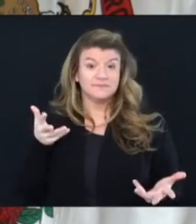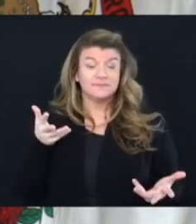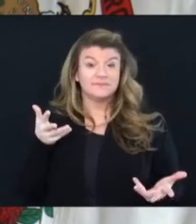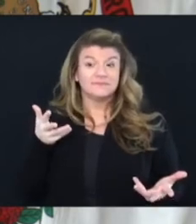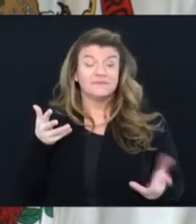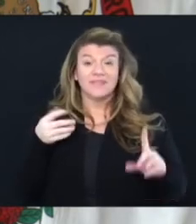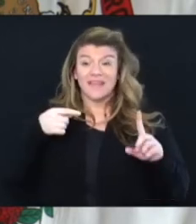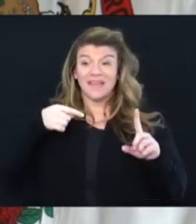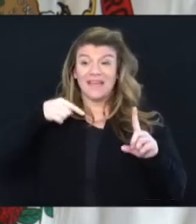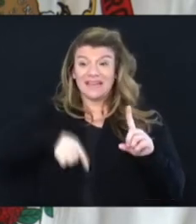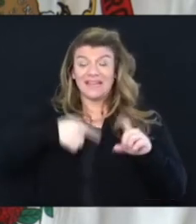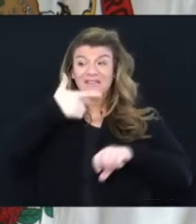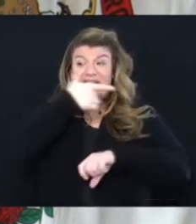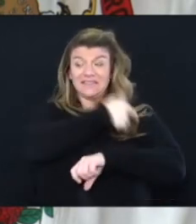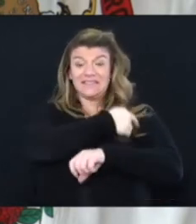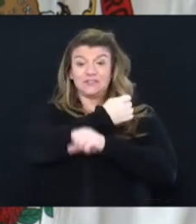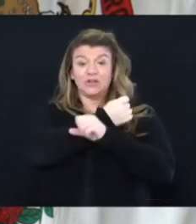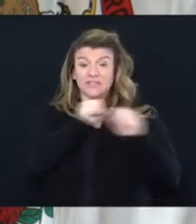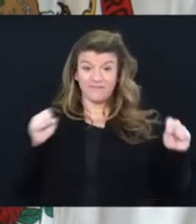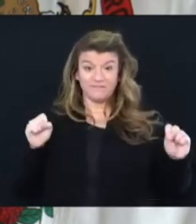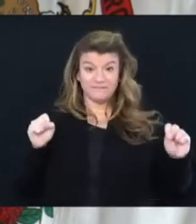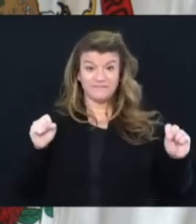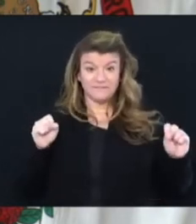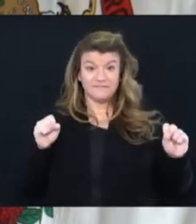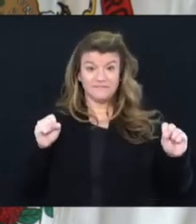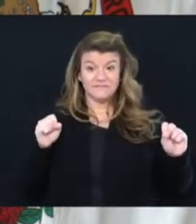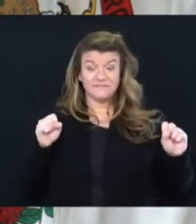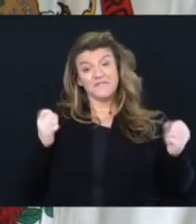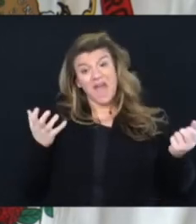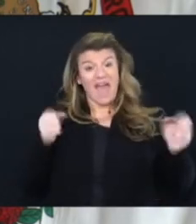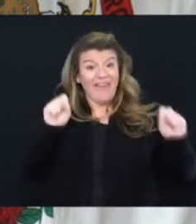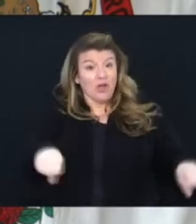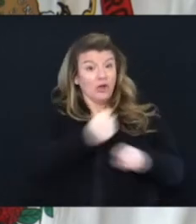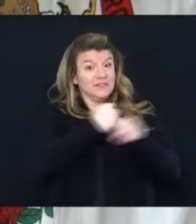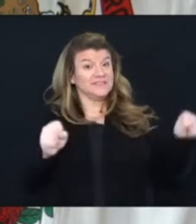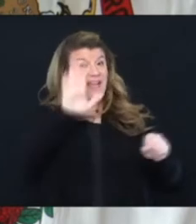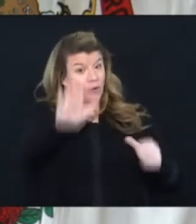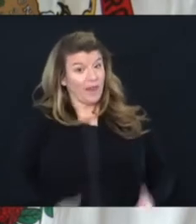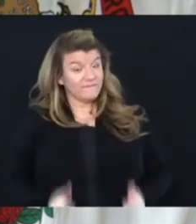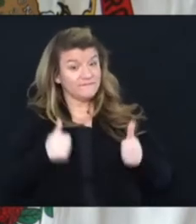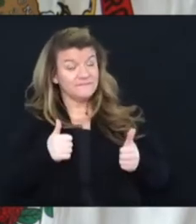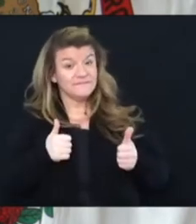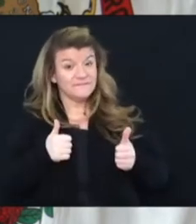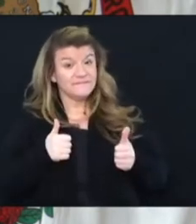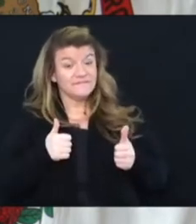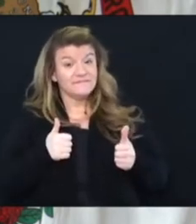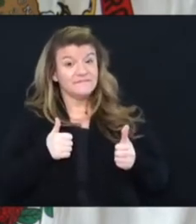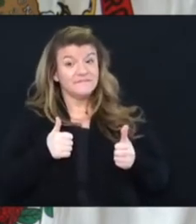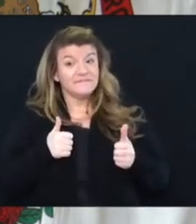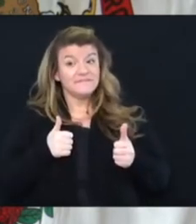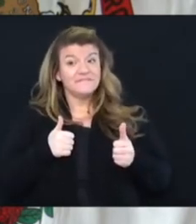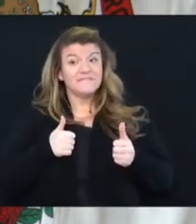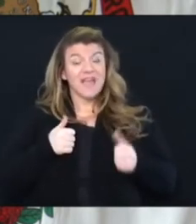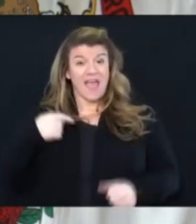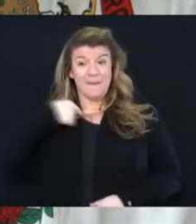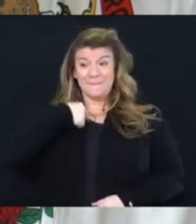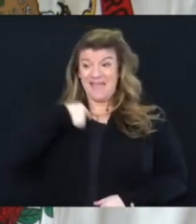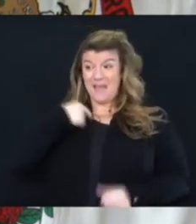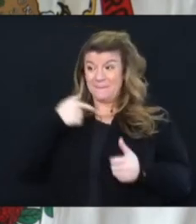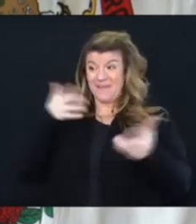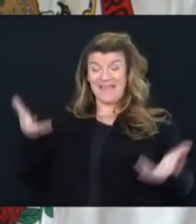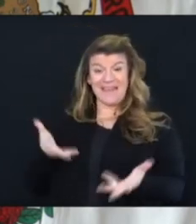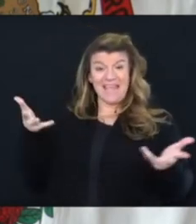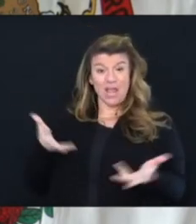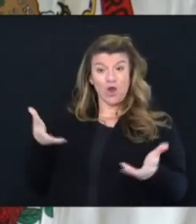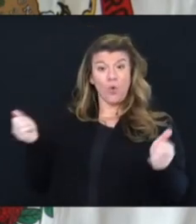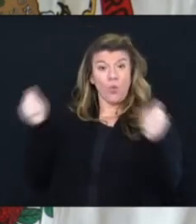these vaccines are safe and they could very well save your life. And me being here talking to you right